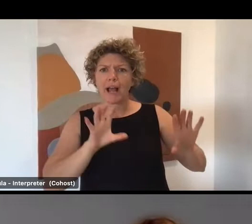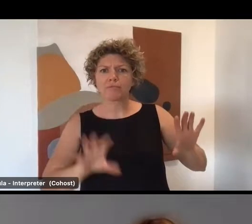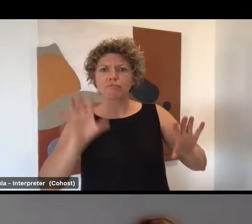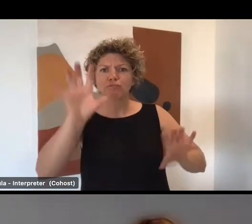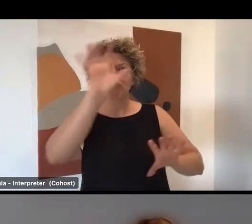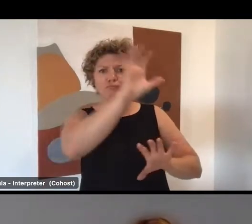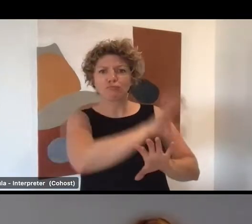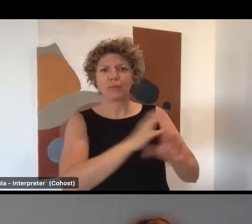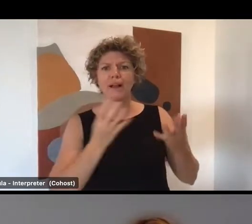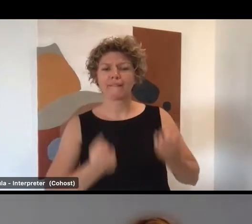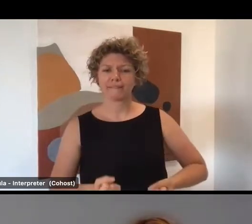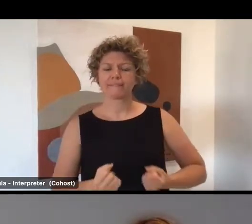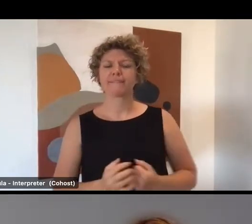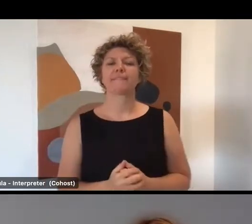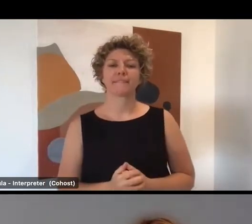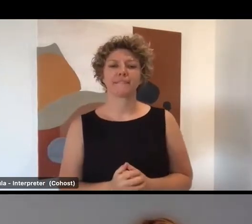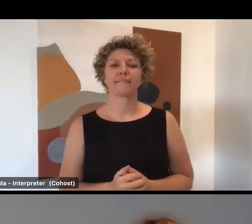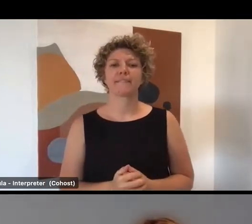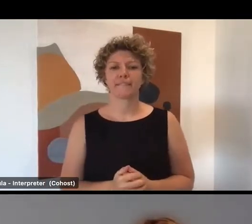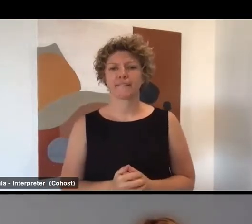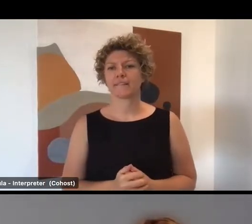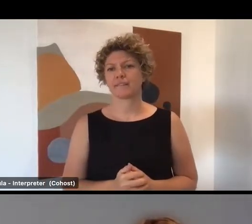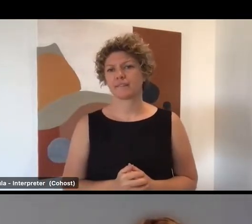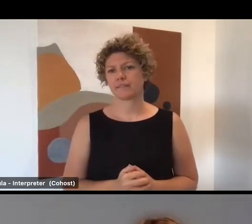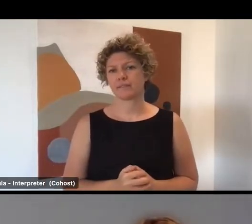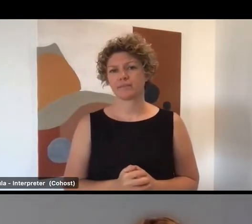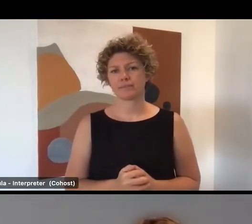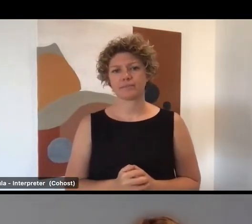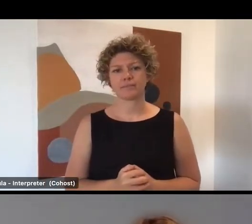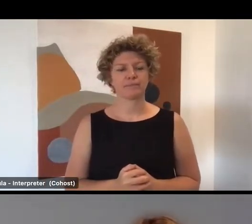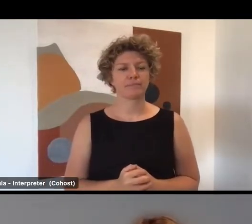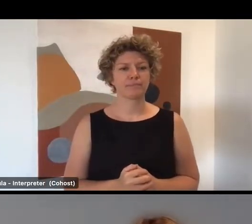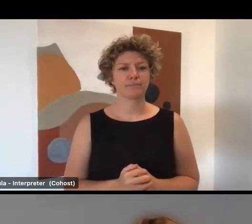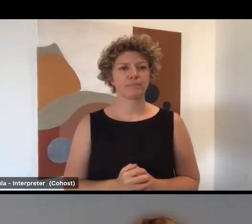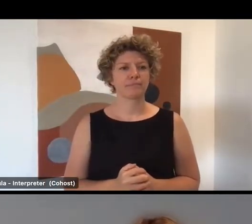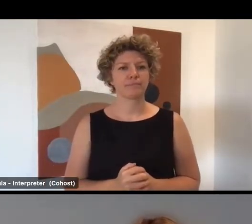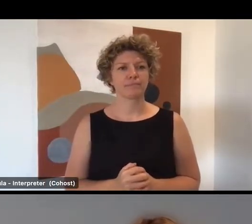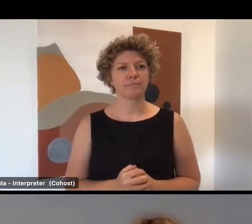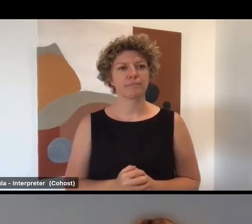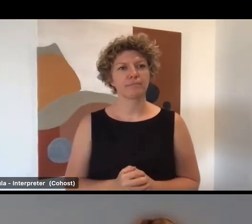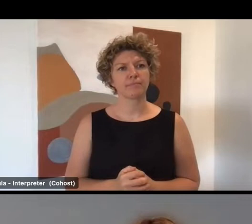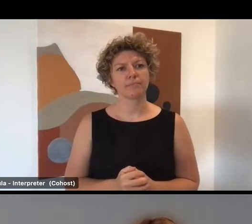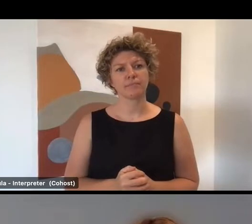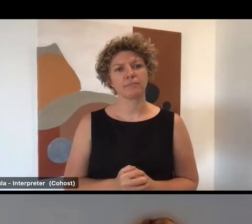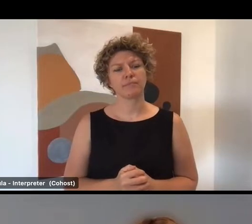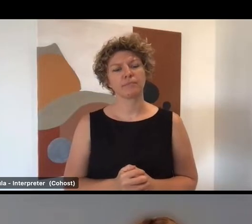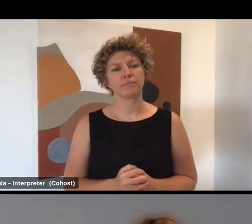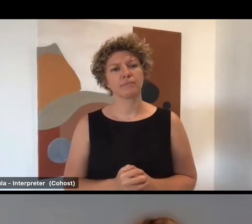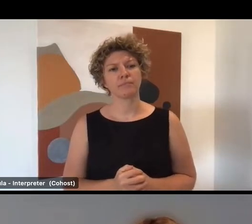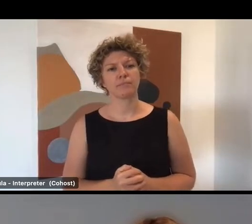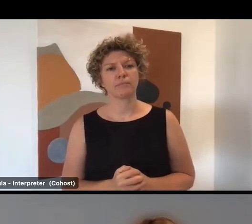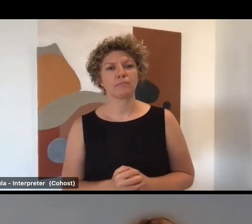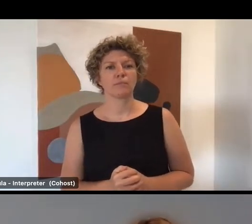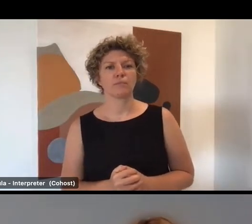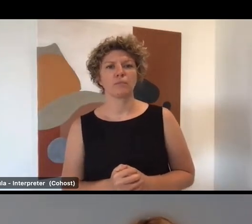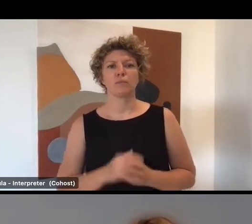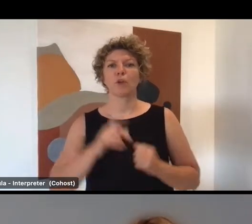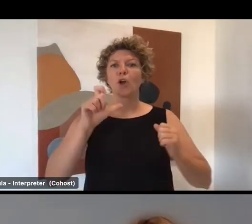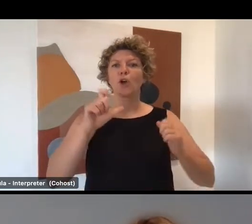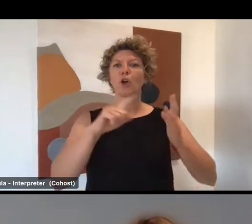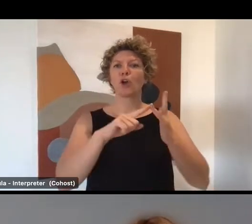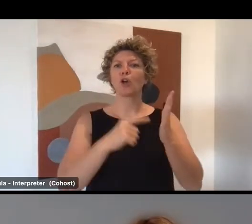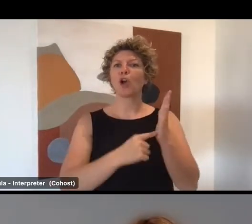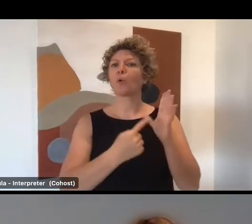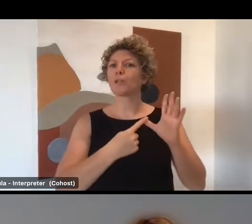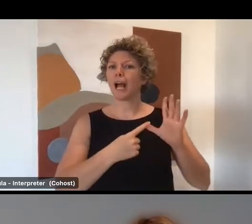on the map which is targeting 3,888 new personal care workers. CODA Queensland, which is CODA CODA